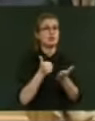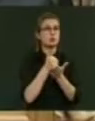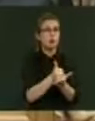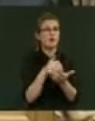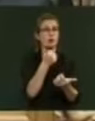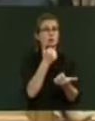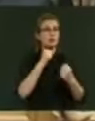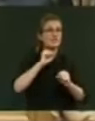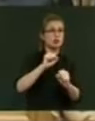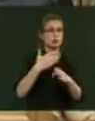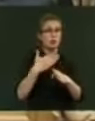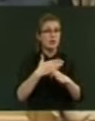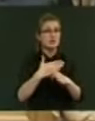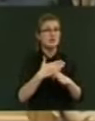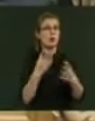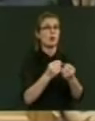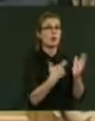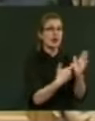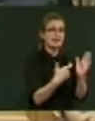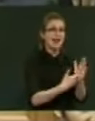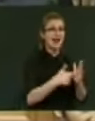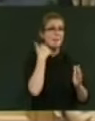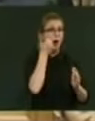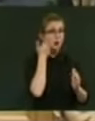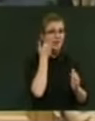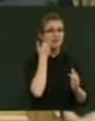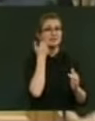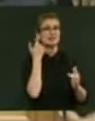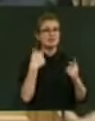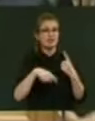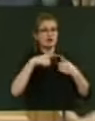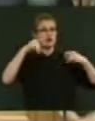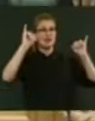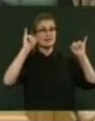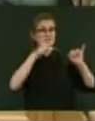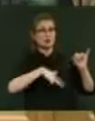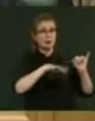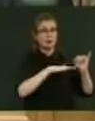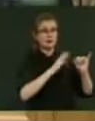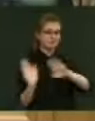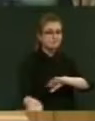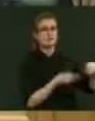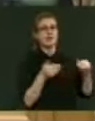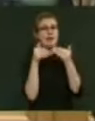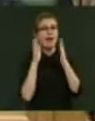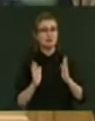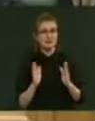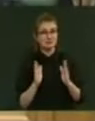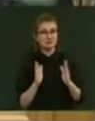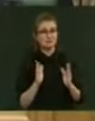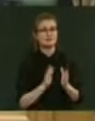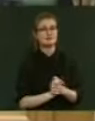working directly with Rangatahi Māori in crisis situations. Moving to housing, Mr Speaker. Housing is such a crucial